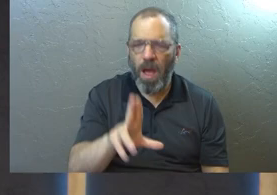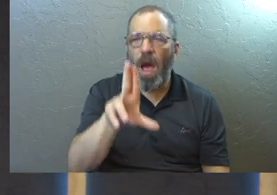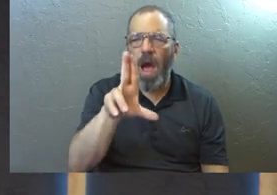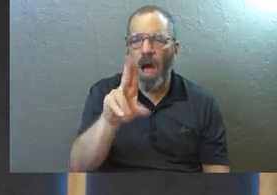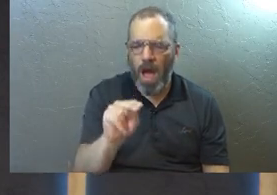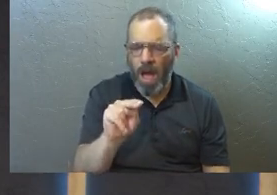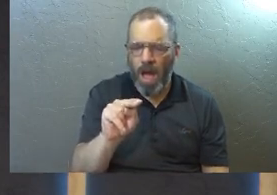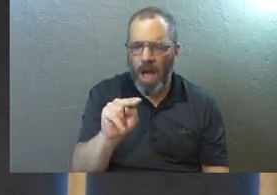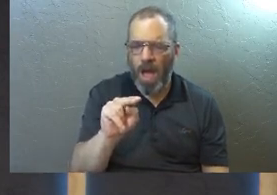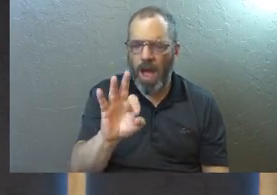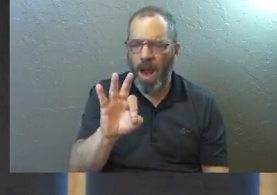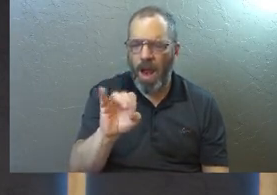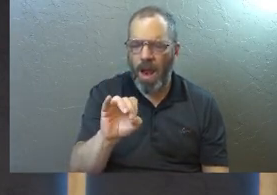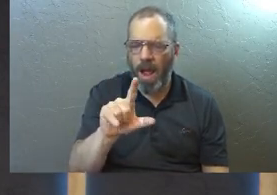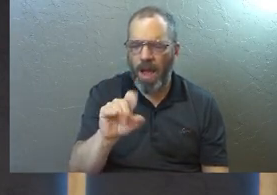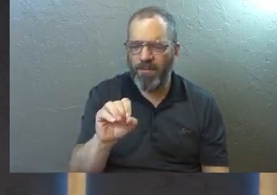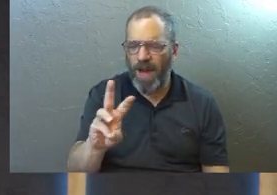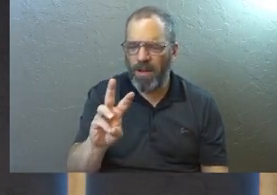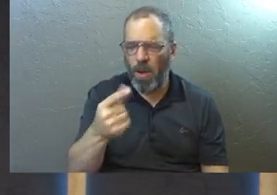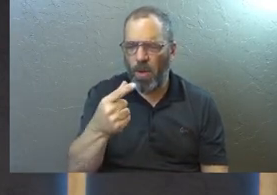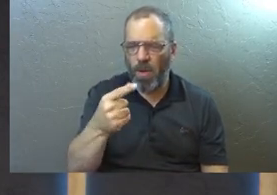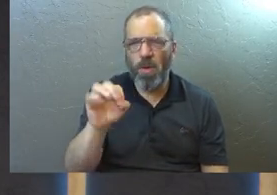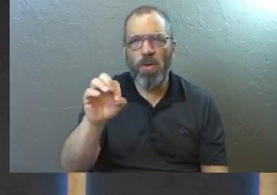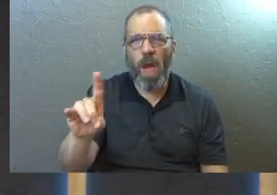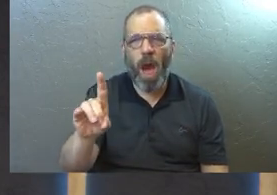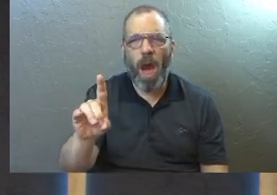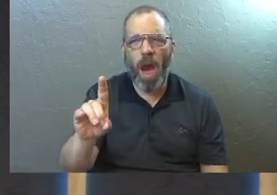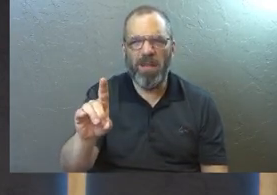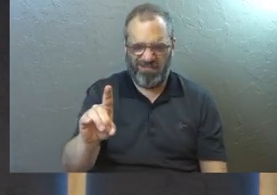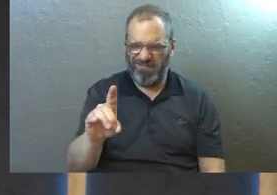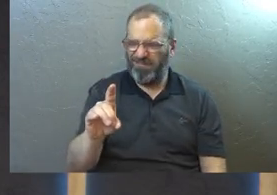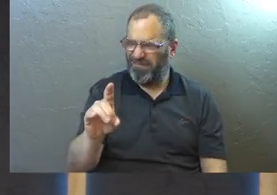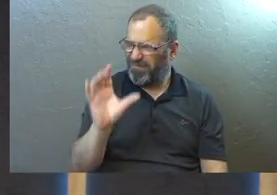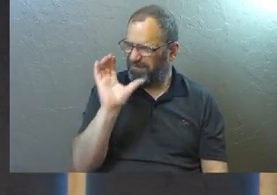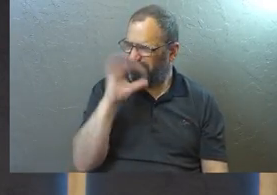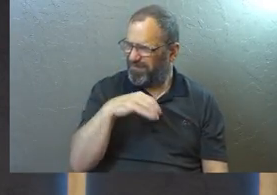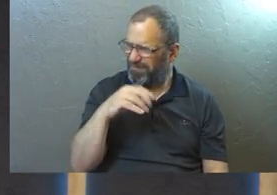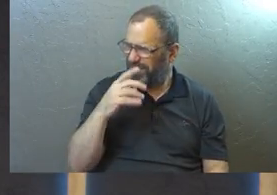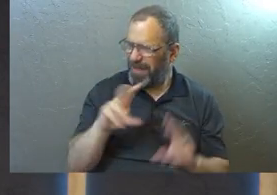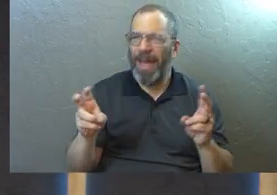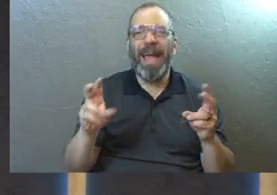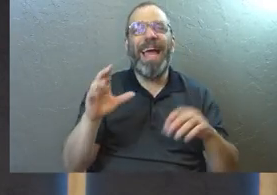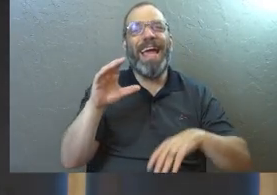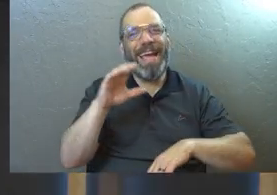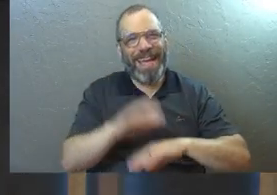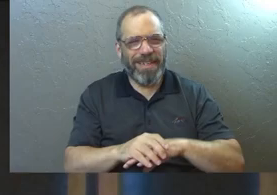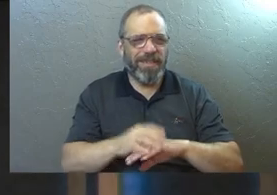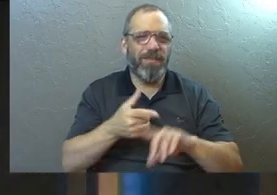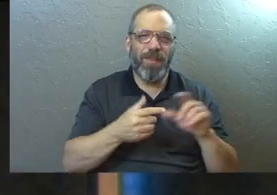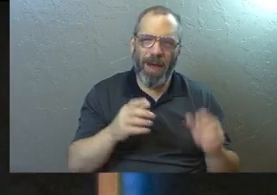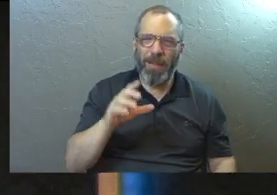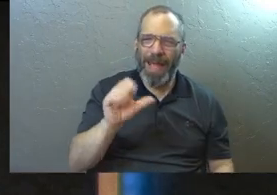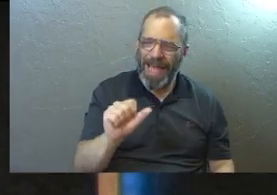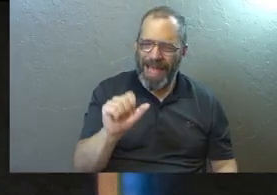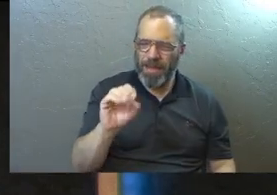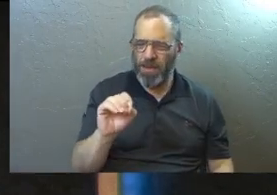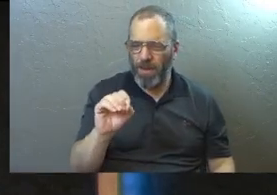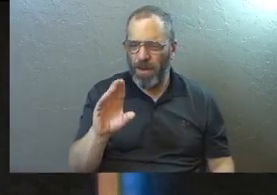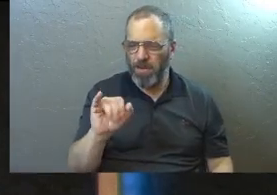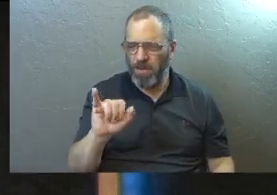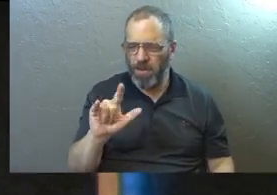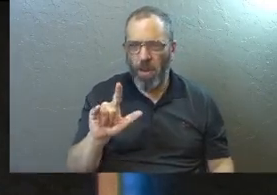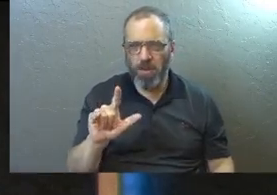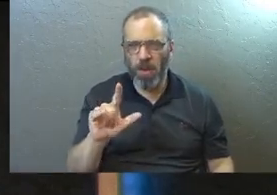God. Kind of a provocative title, isn't it? It's kind of a social media idea, and it almost,